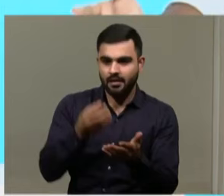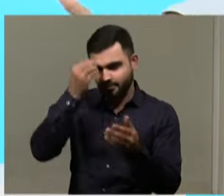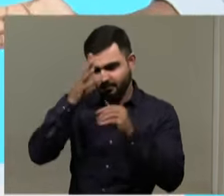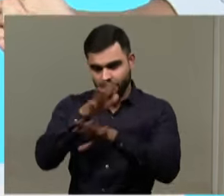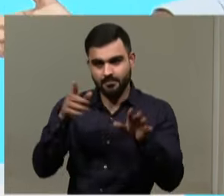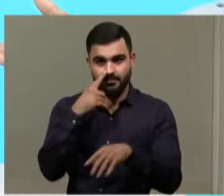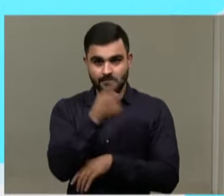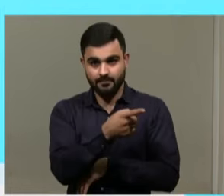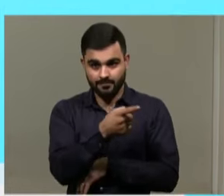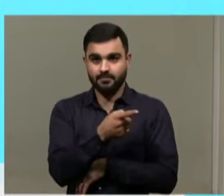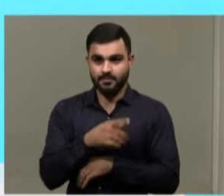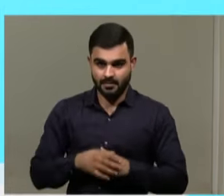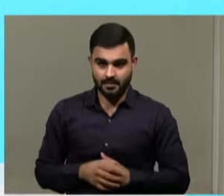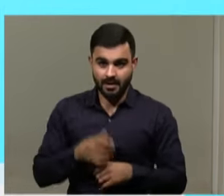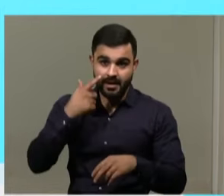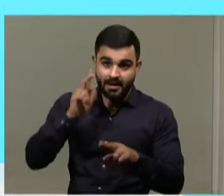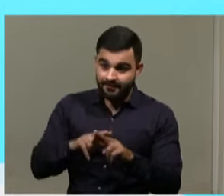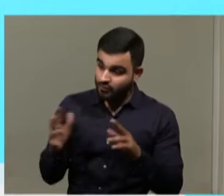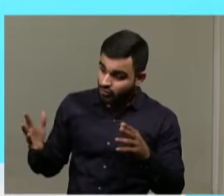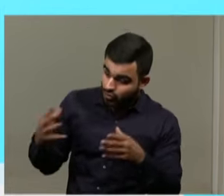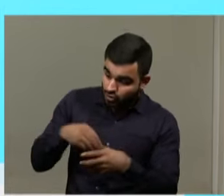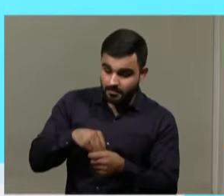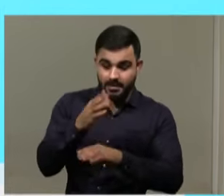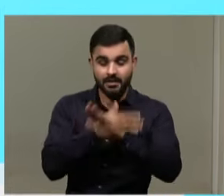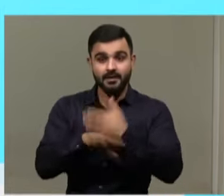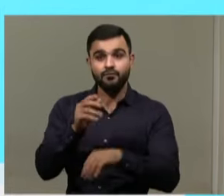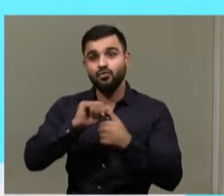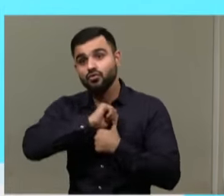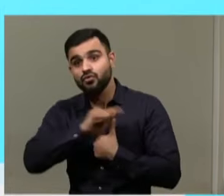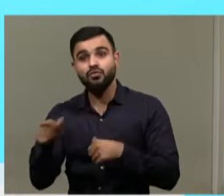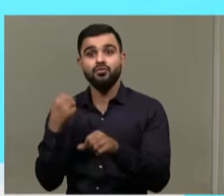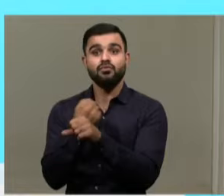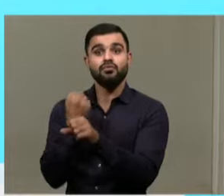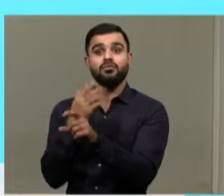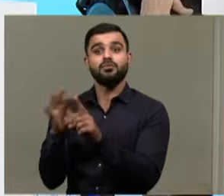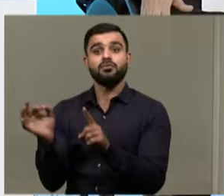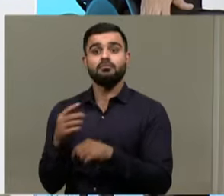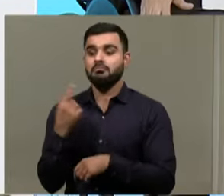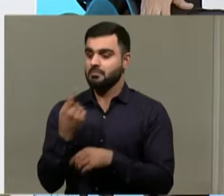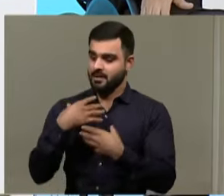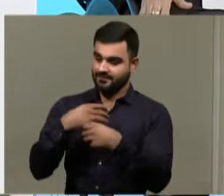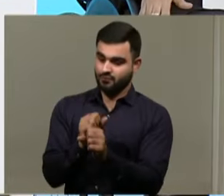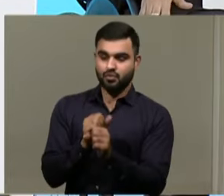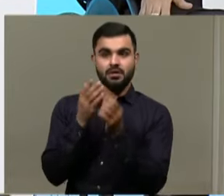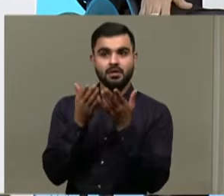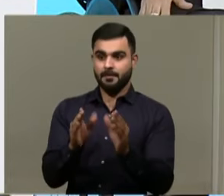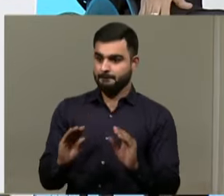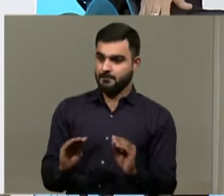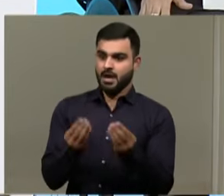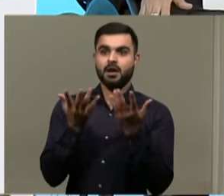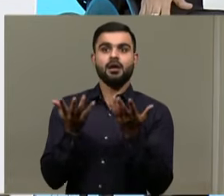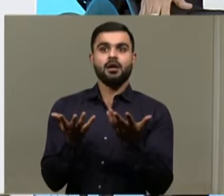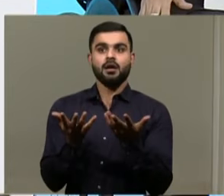like Madam is saying, like Den is saying, you know, that if you include disability in everything that you do, it only makes you a better